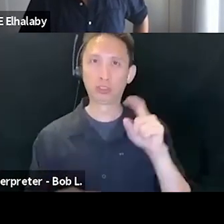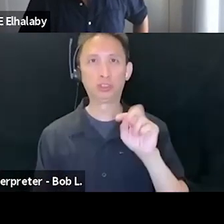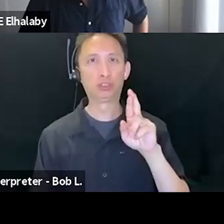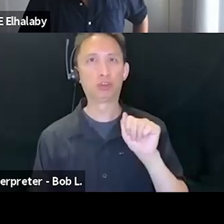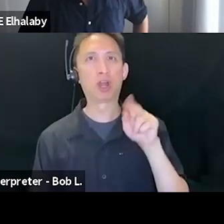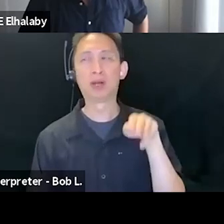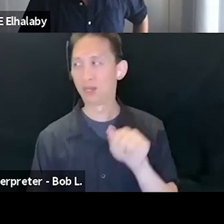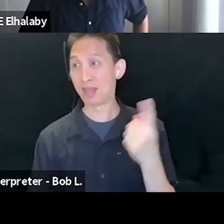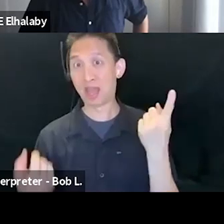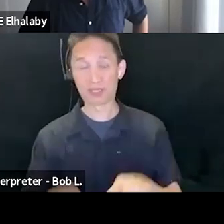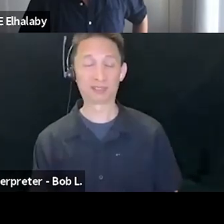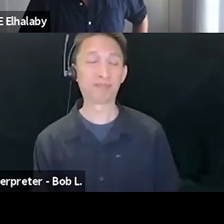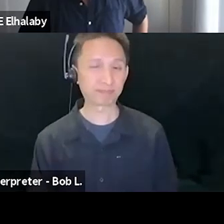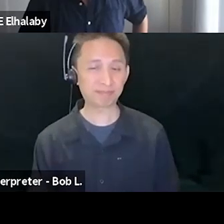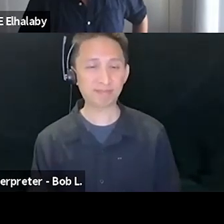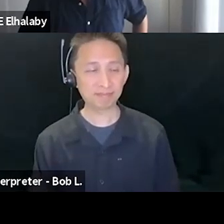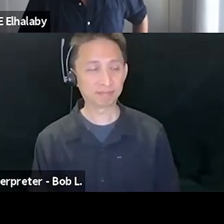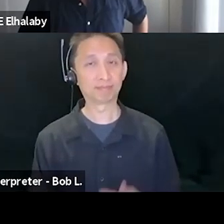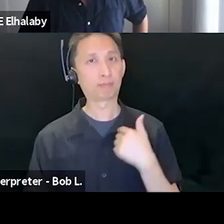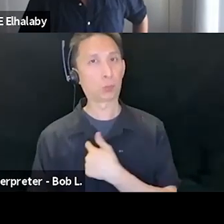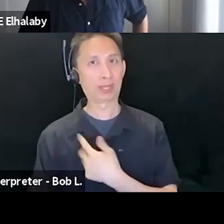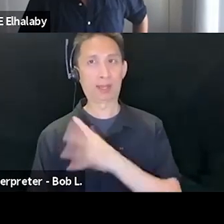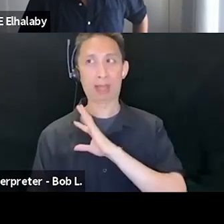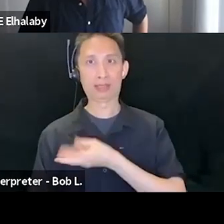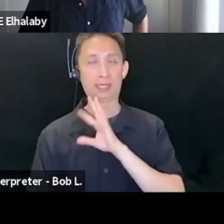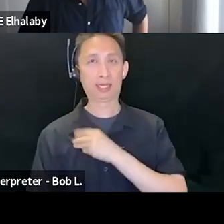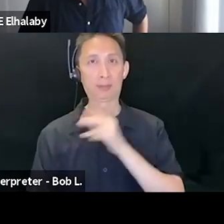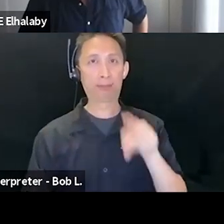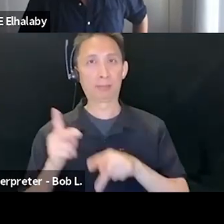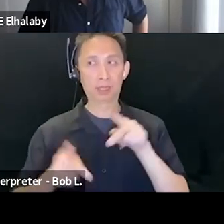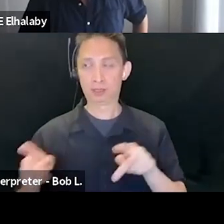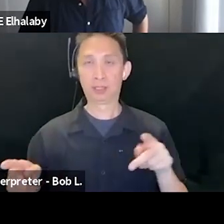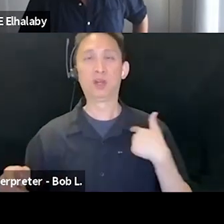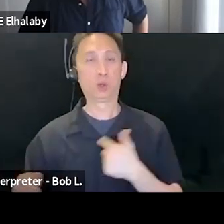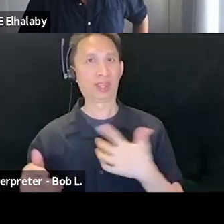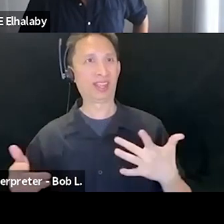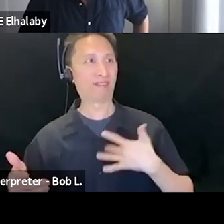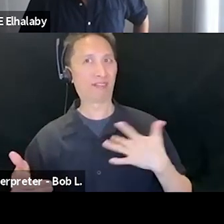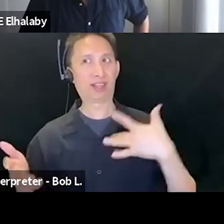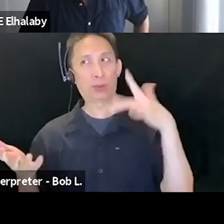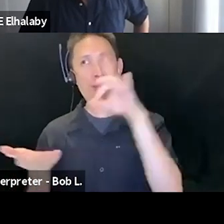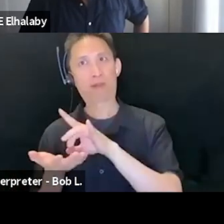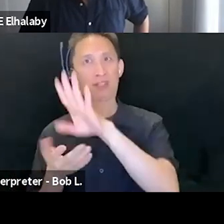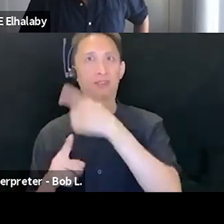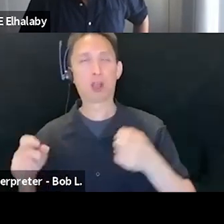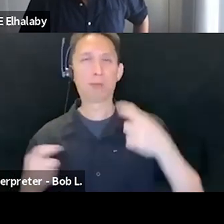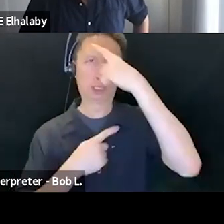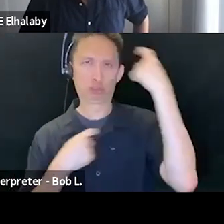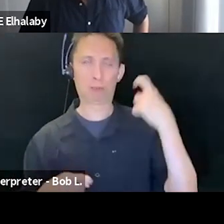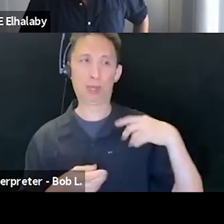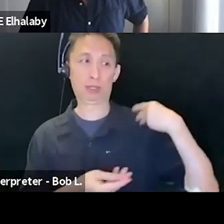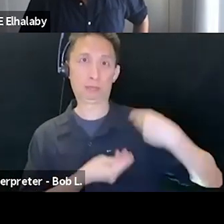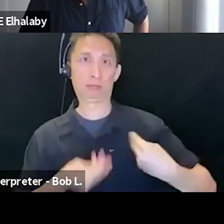it's number one, we were as Palestinians, maybe I should start there, evicted from the trauma genre because the trauma genre only